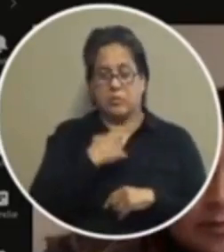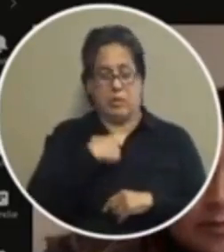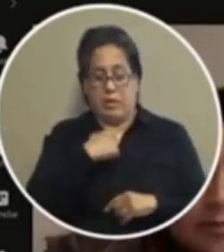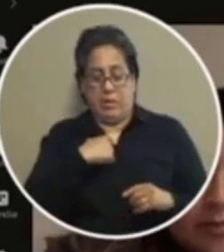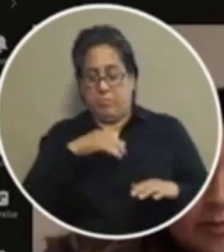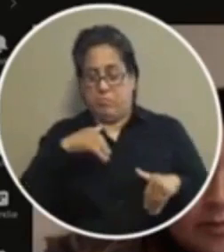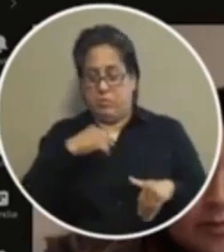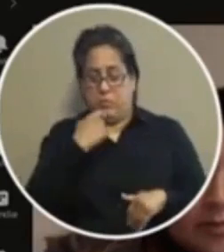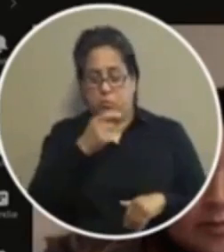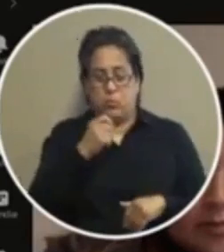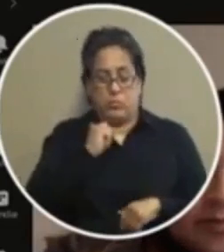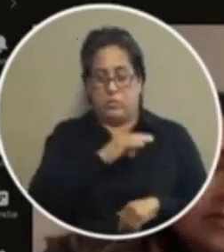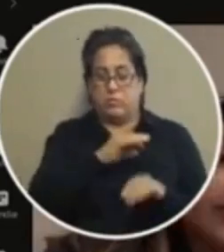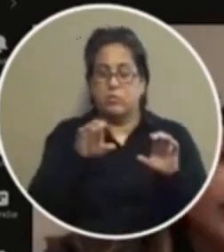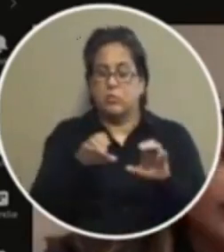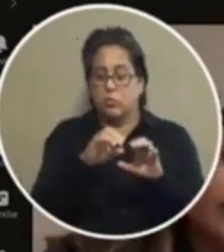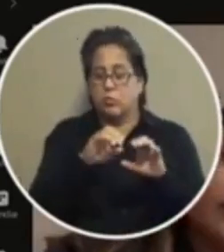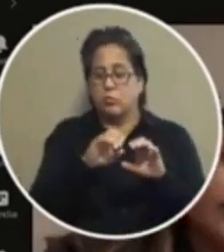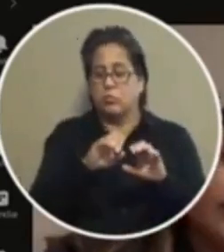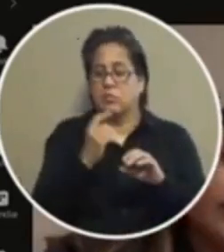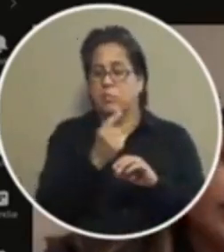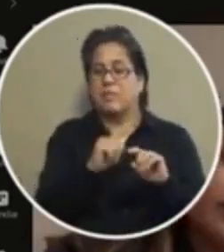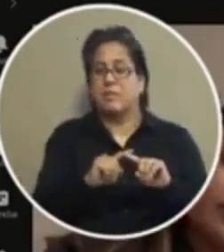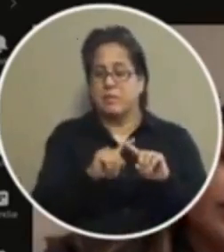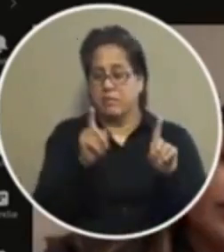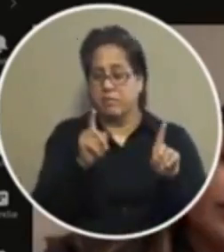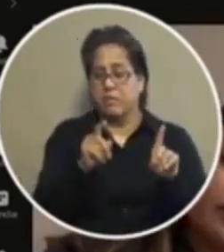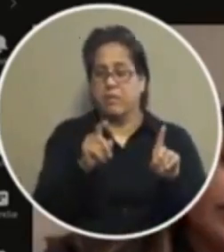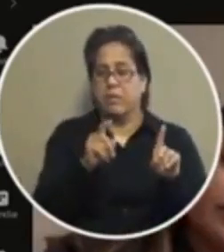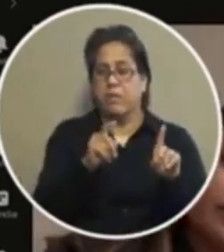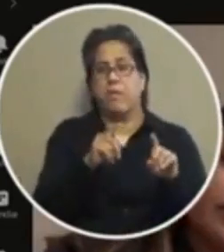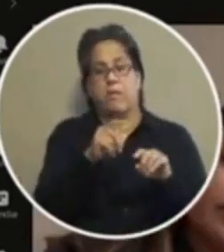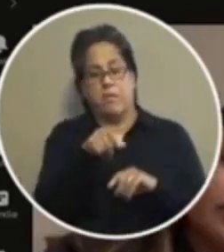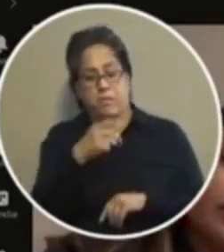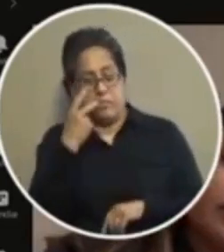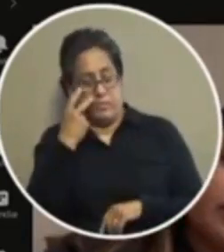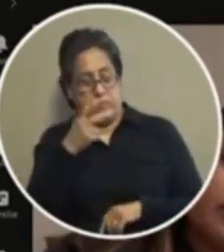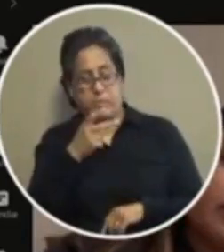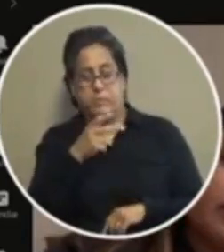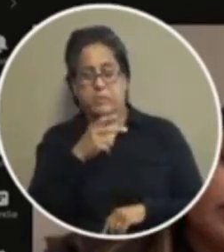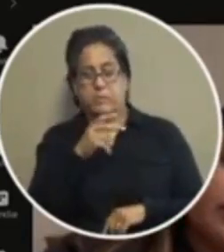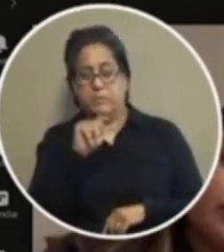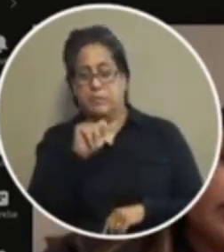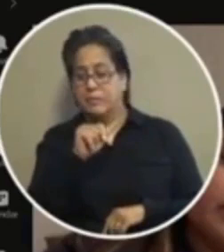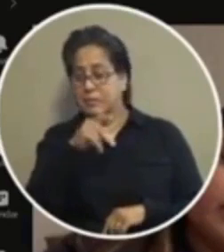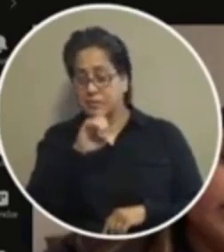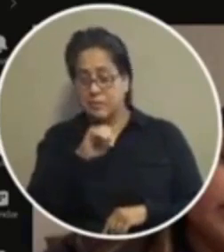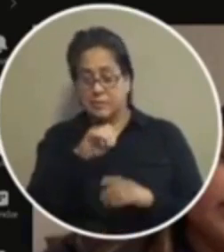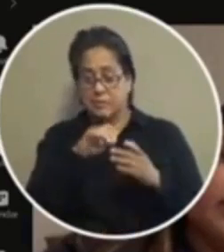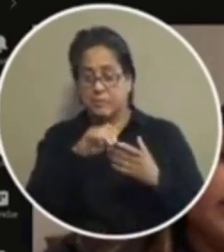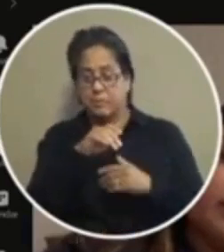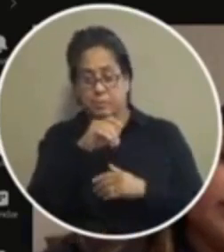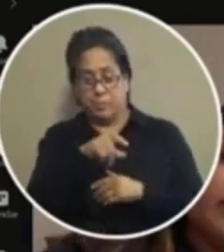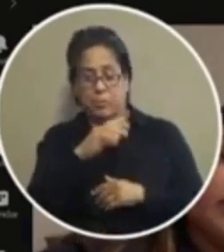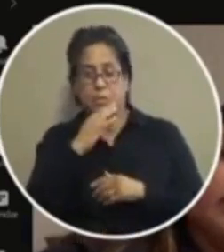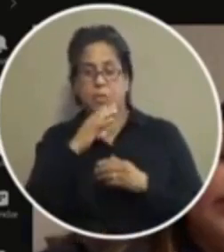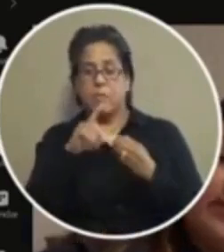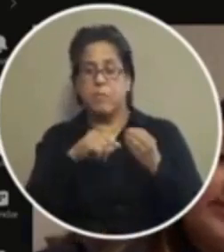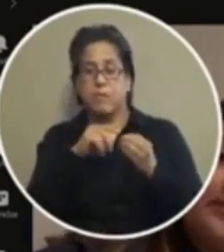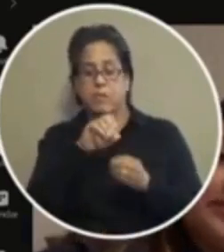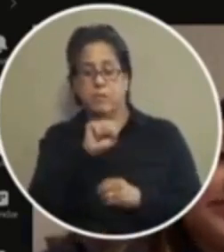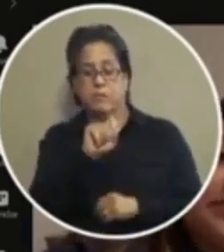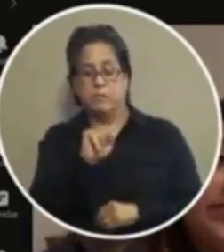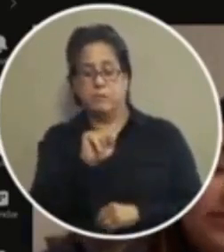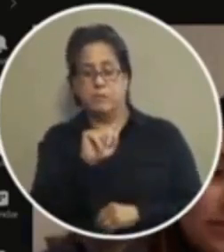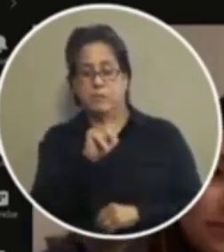staff to do something different than what council asked for us to do i mean if go back and watch the tape uh y'all are very clear about talking to all the stakeholders